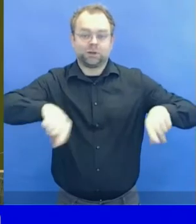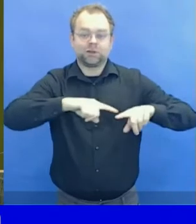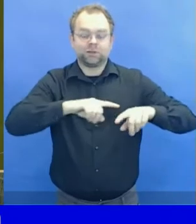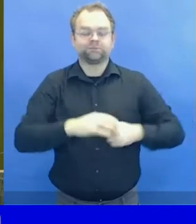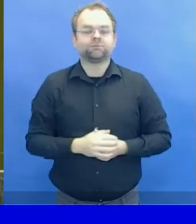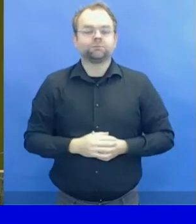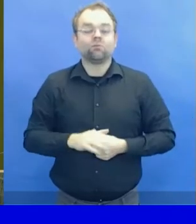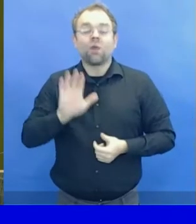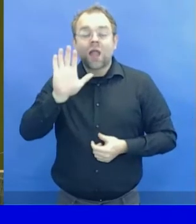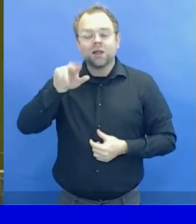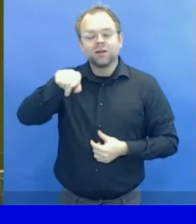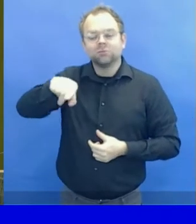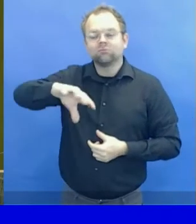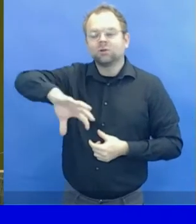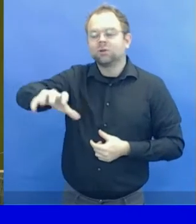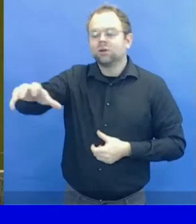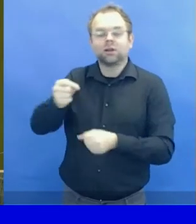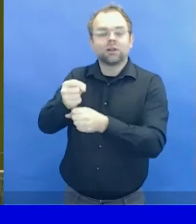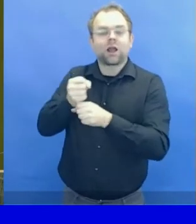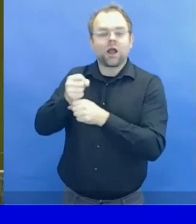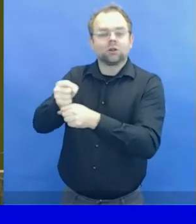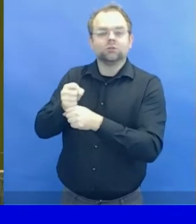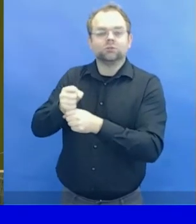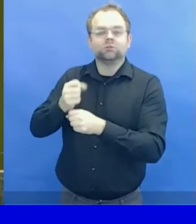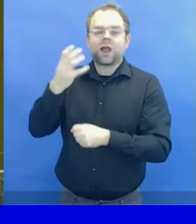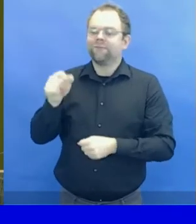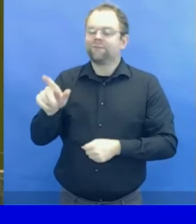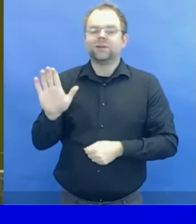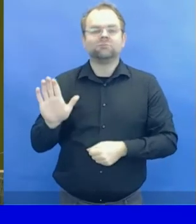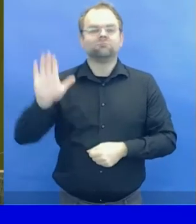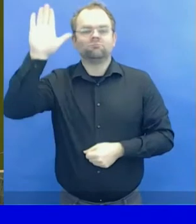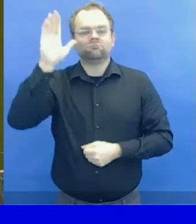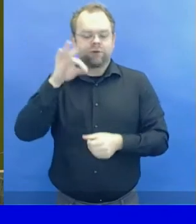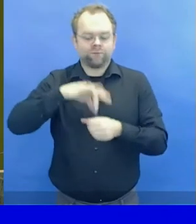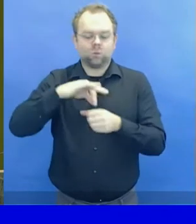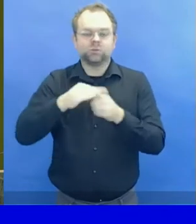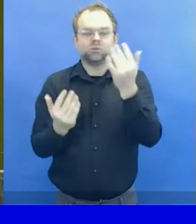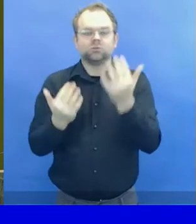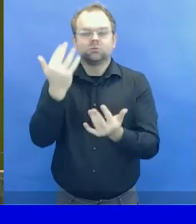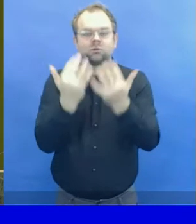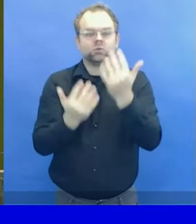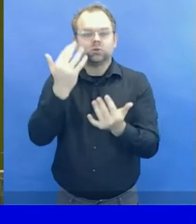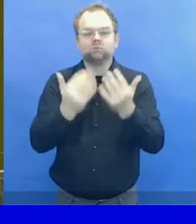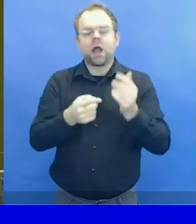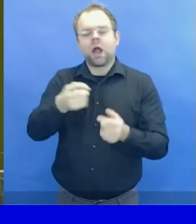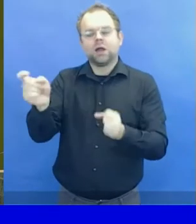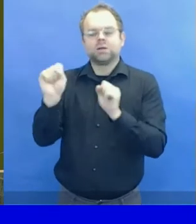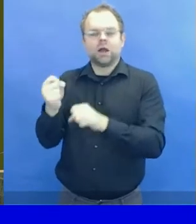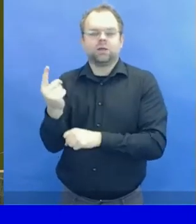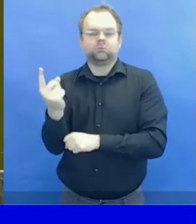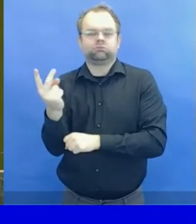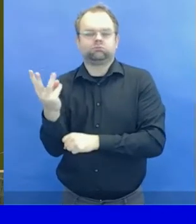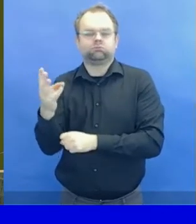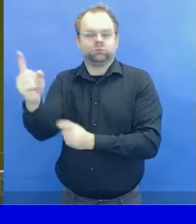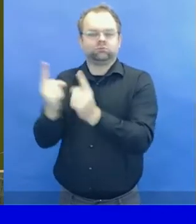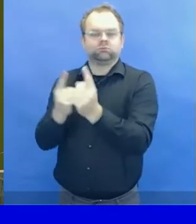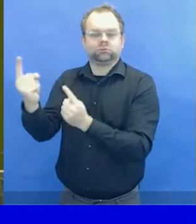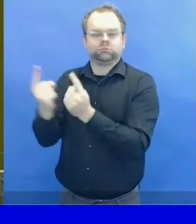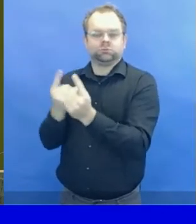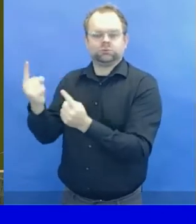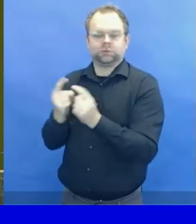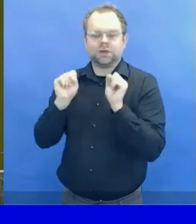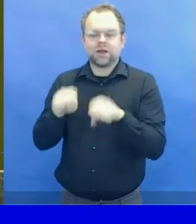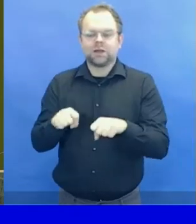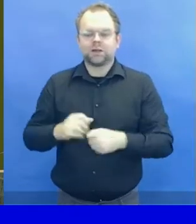please make sure the same representative who registered with the Secretariat will present in the afternoon as well.